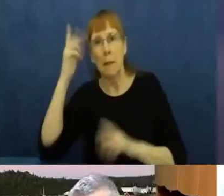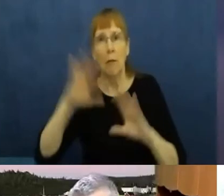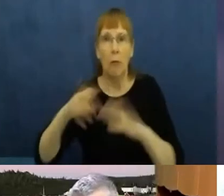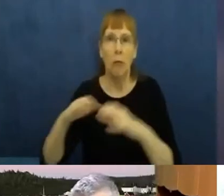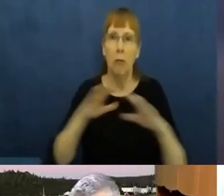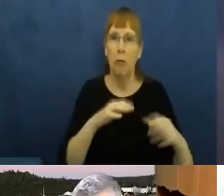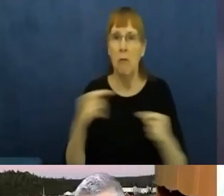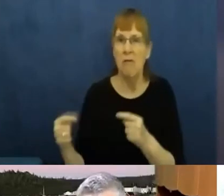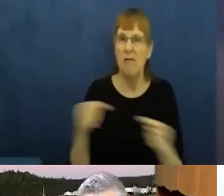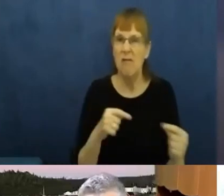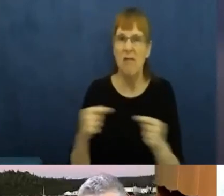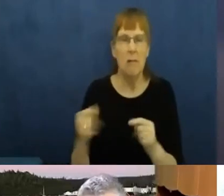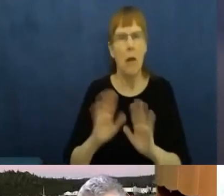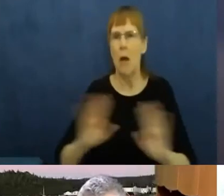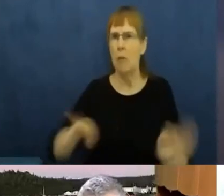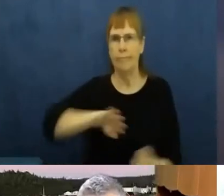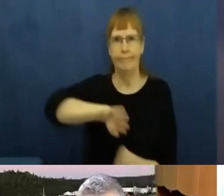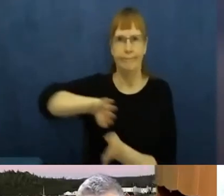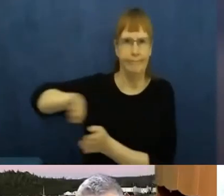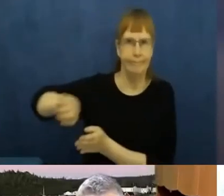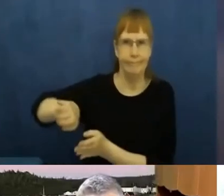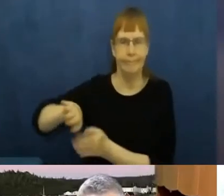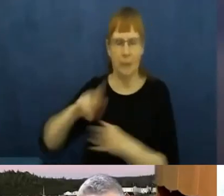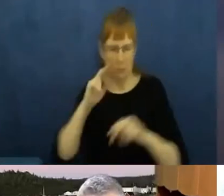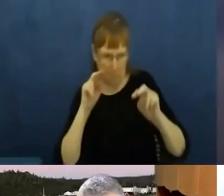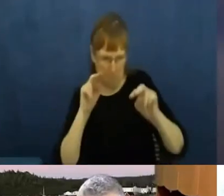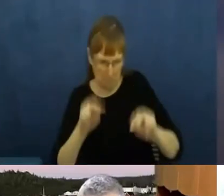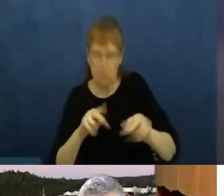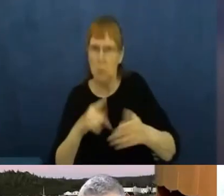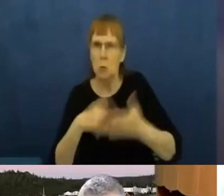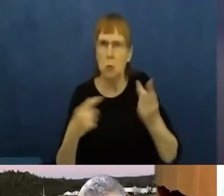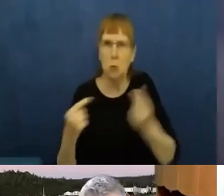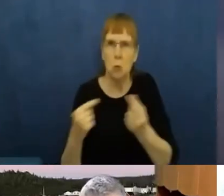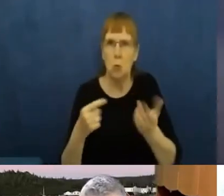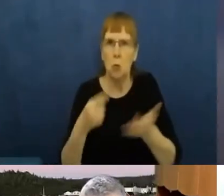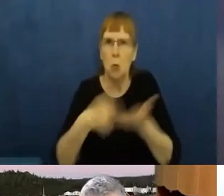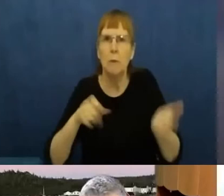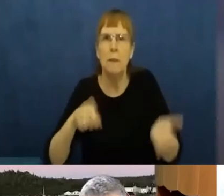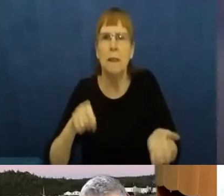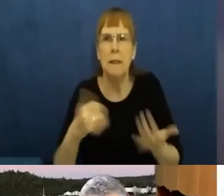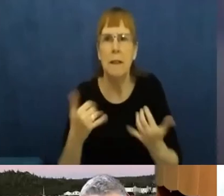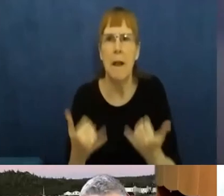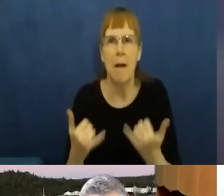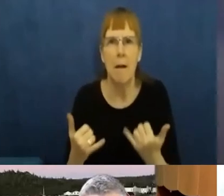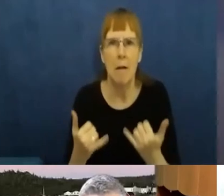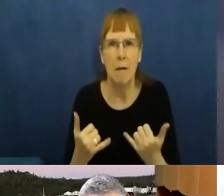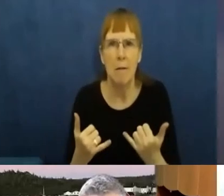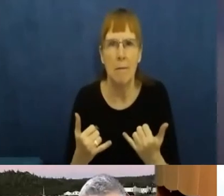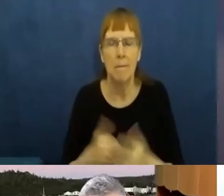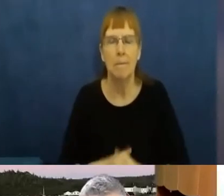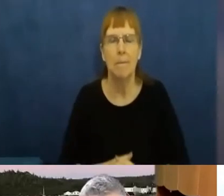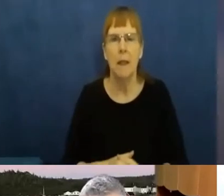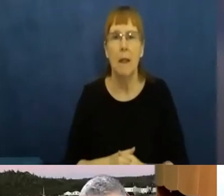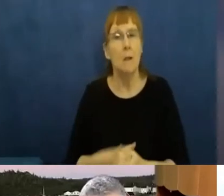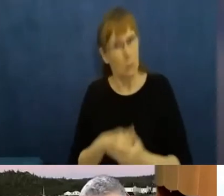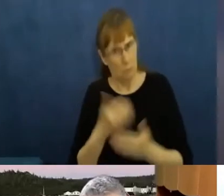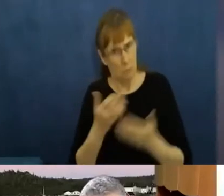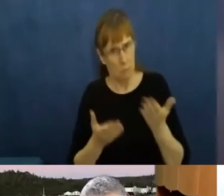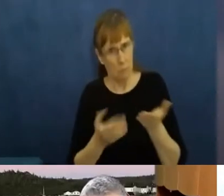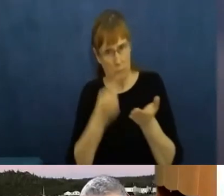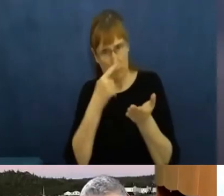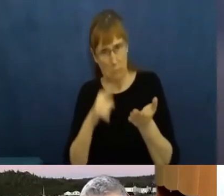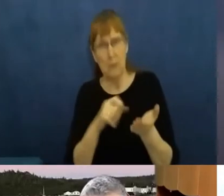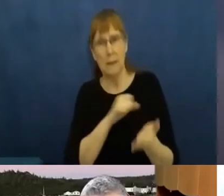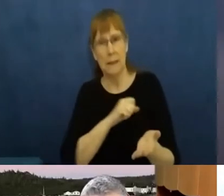our most vulnerable citizens at the forefront. And so maybe if our Senator